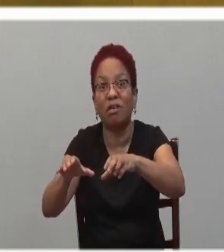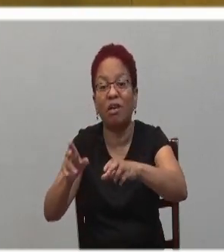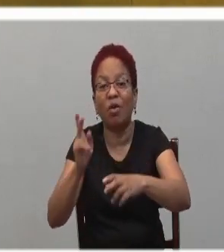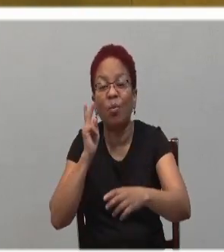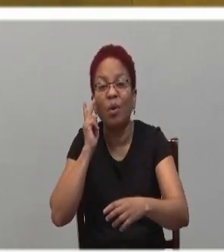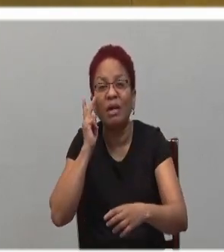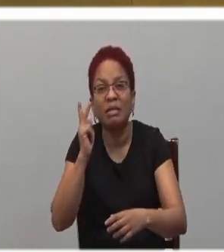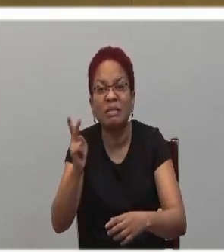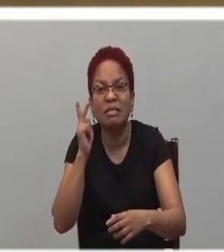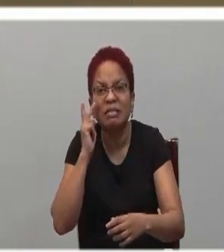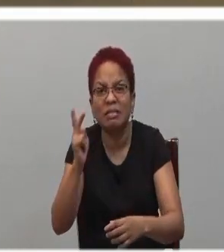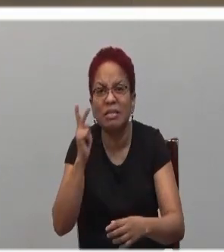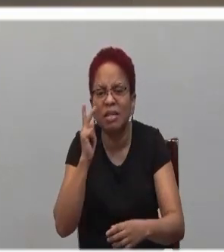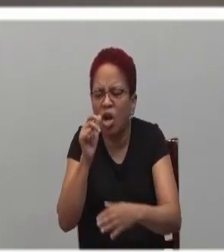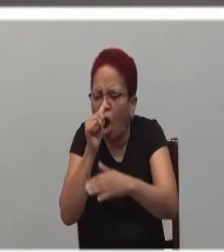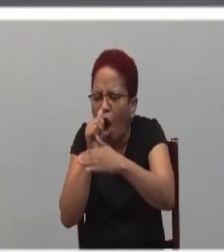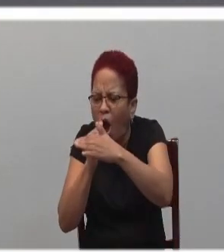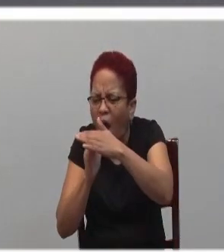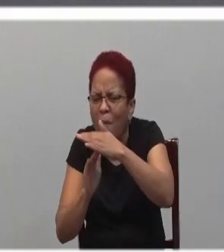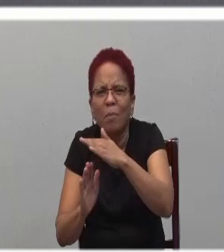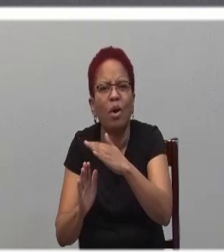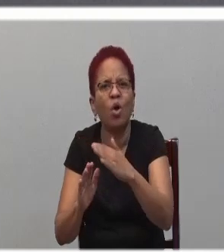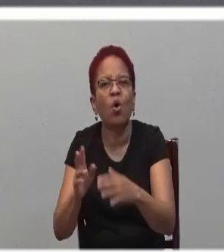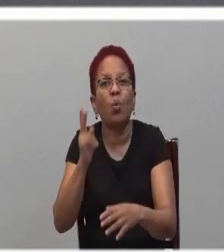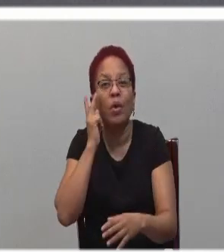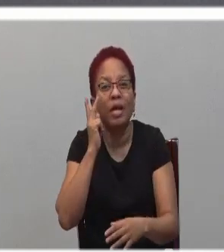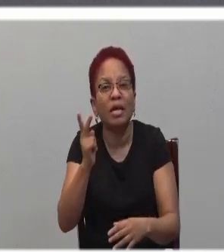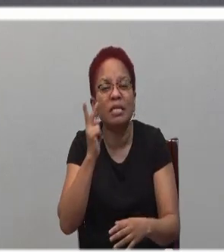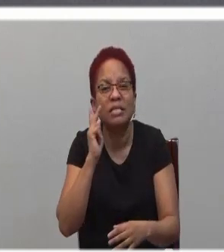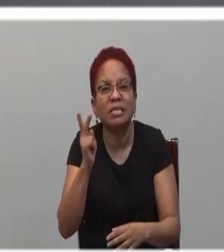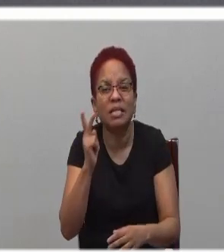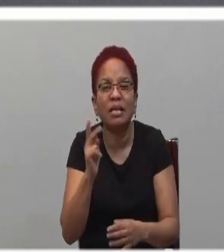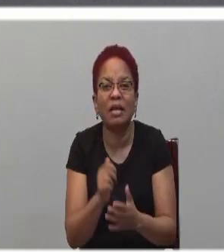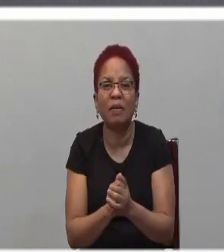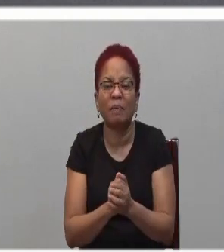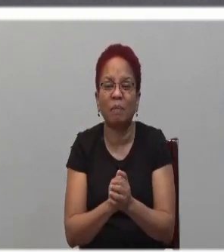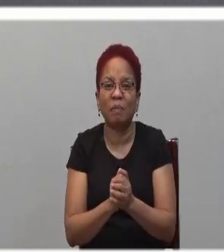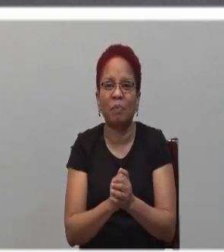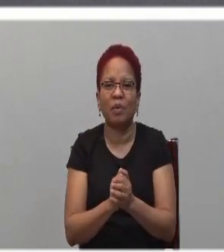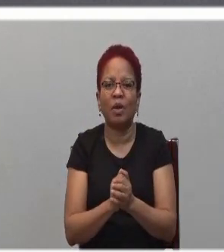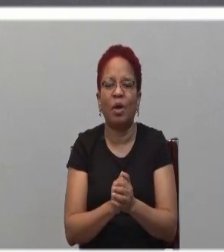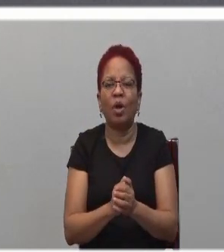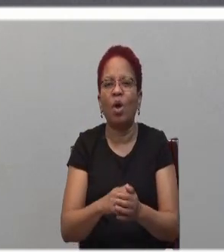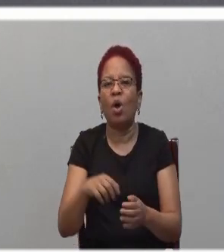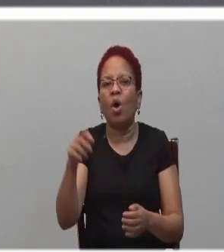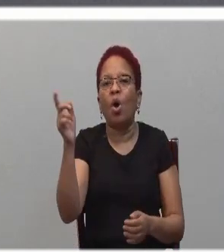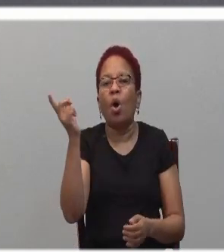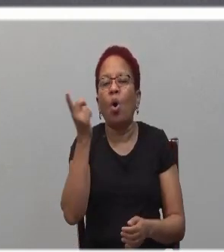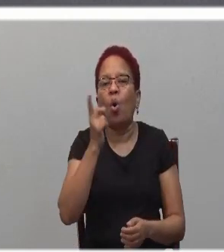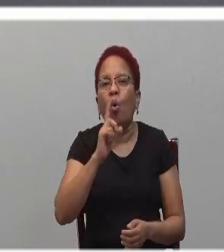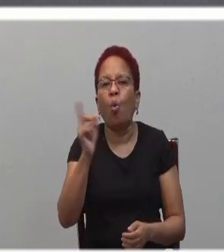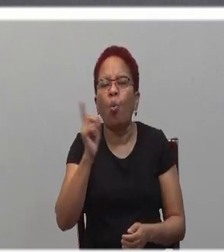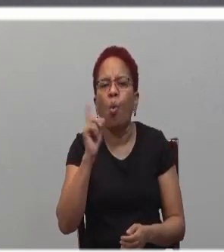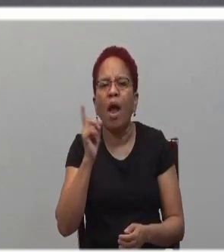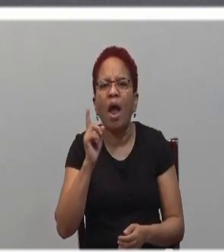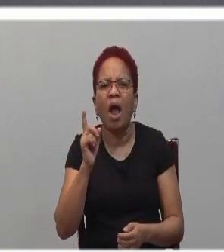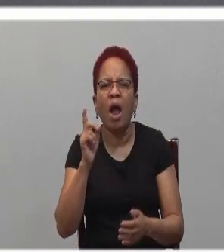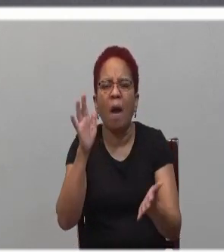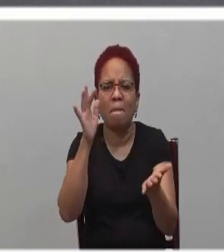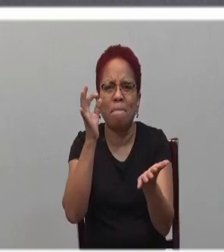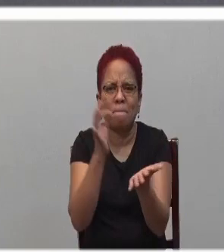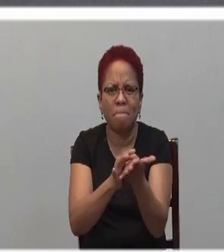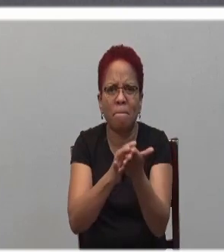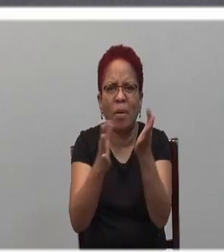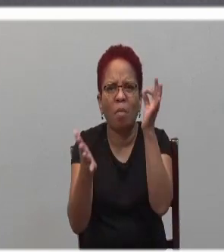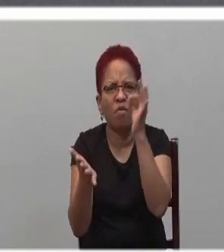Pay attention, beloved, in Christ, to where Pope Francis, for example, does his pastoral visits. And even